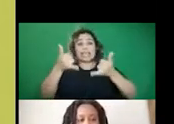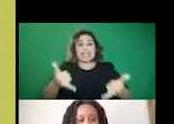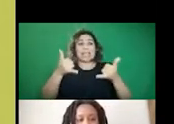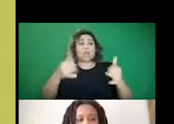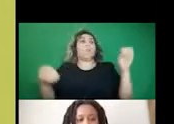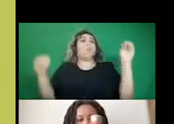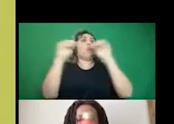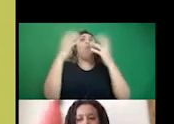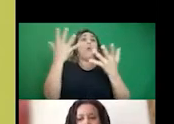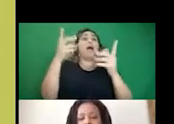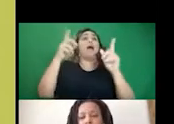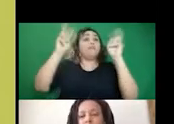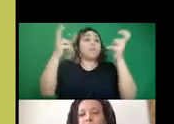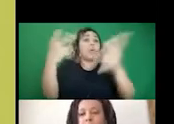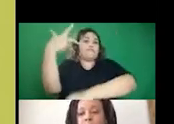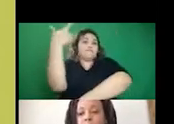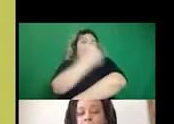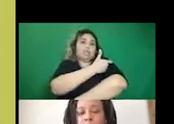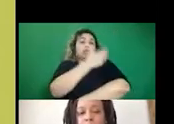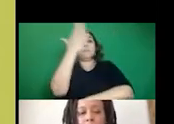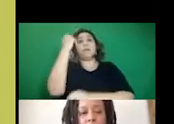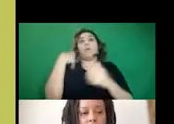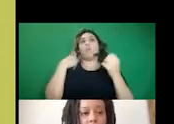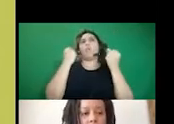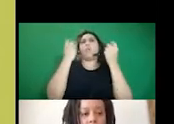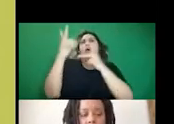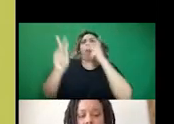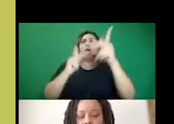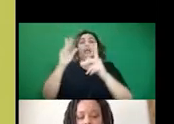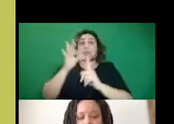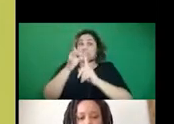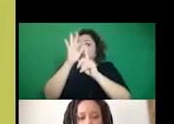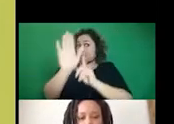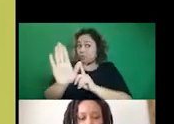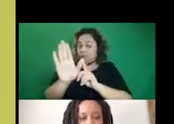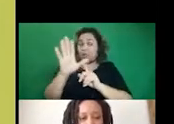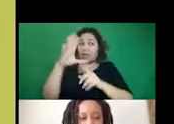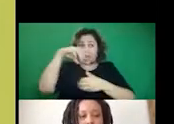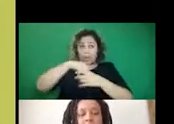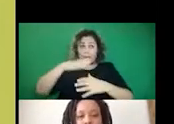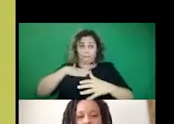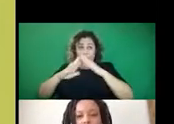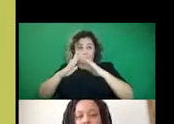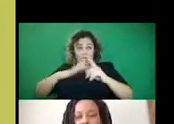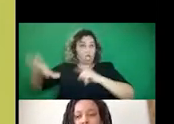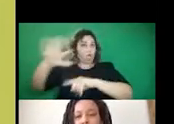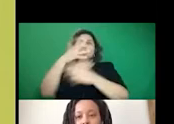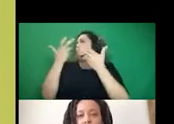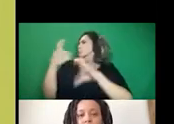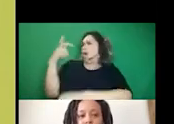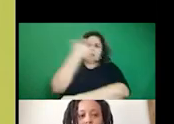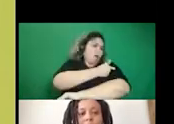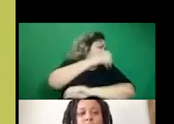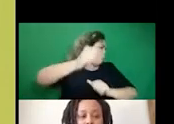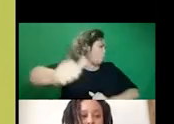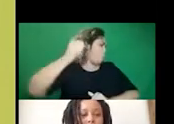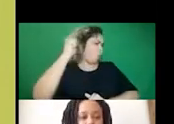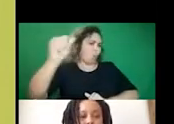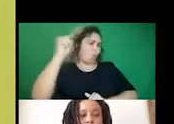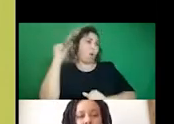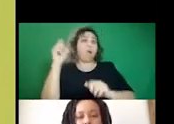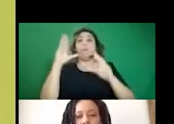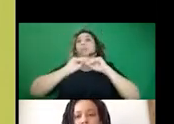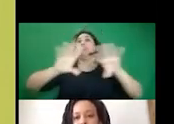vaccine, um, cause we're getting a lot of, um, people, especially in, in my community that do not want to take the vaccine, who are